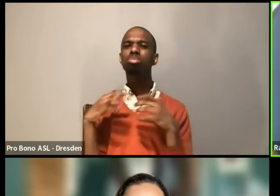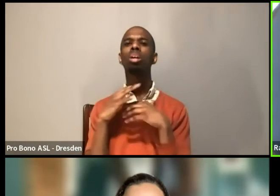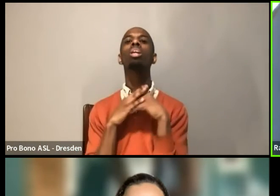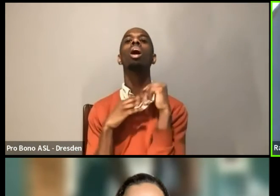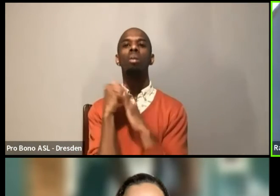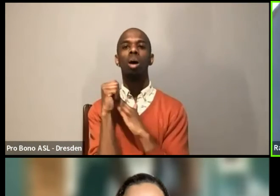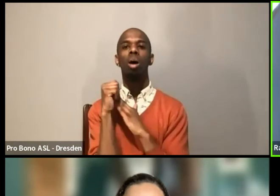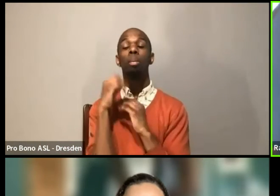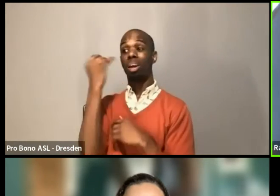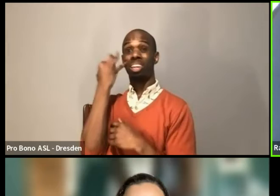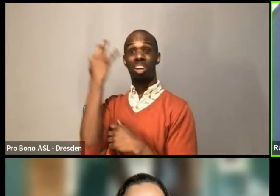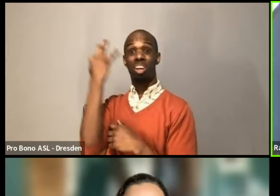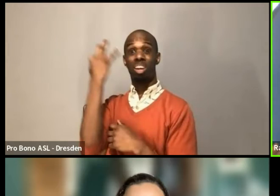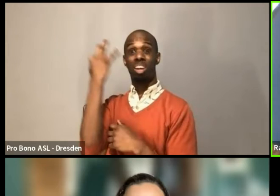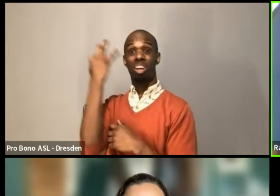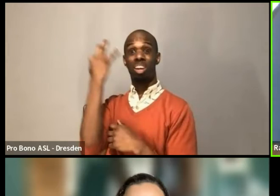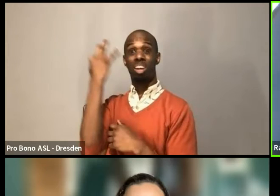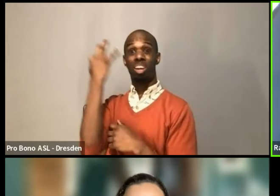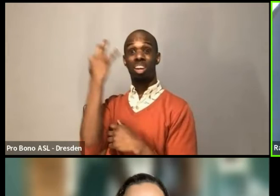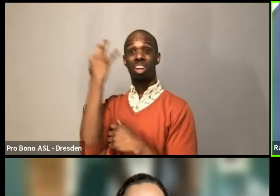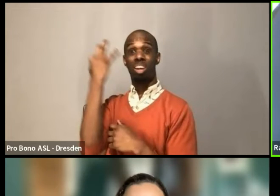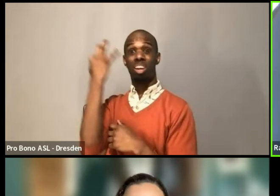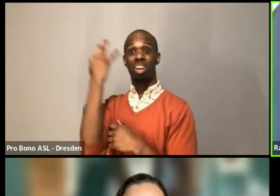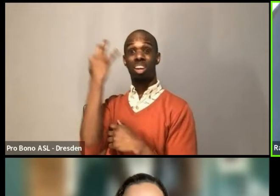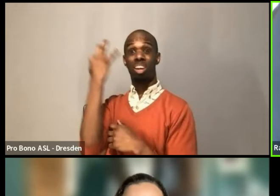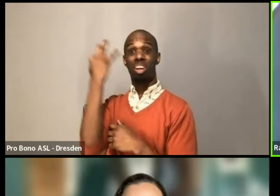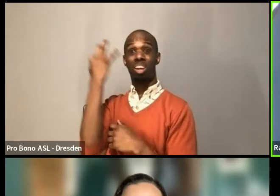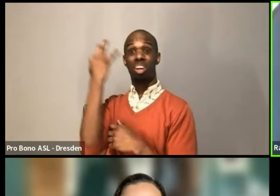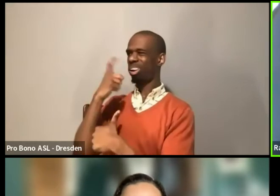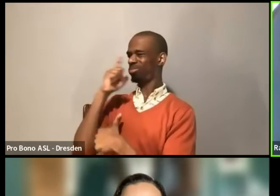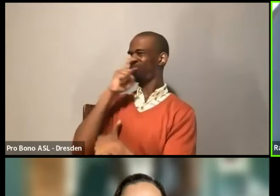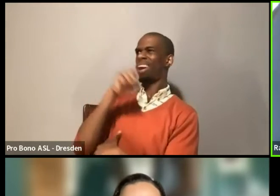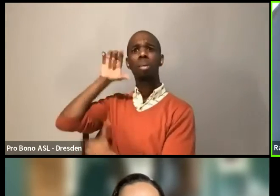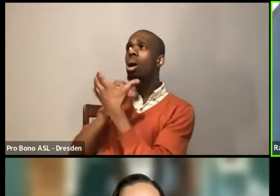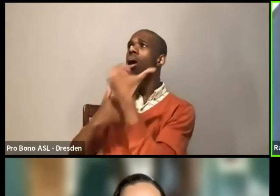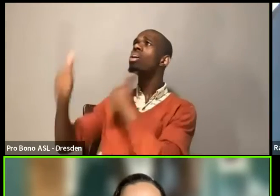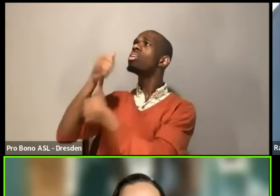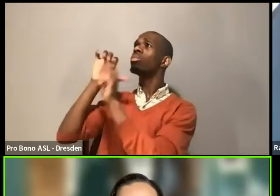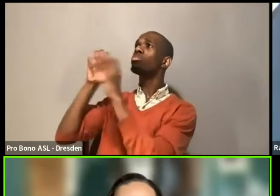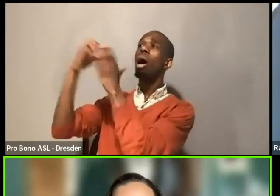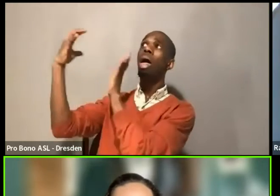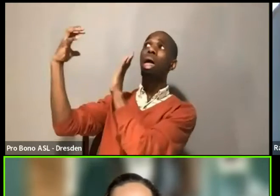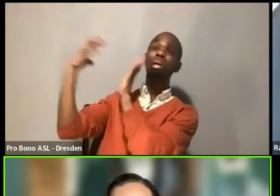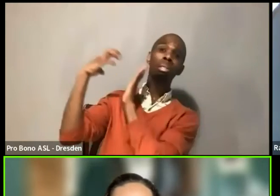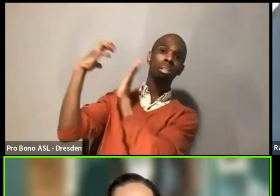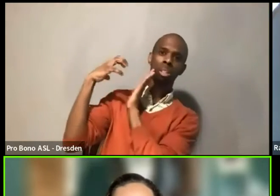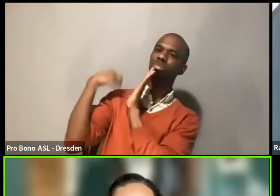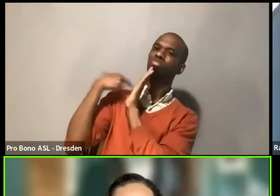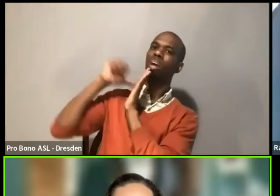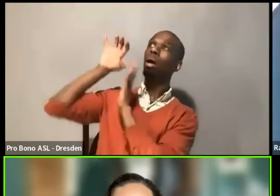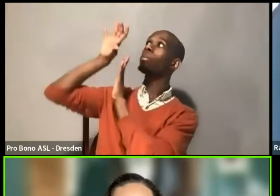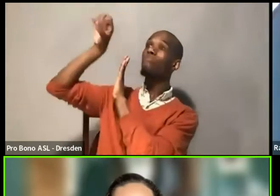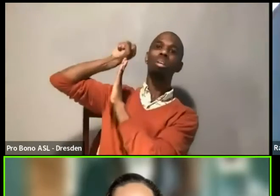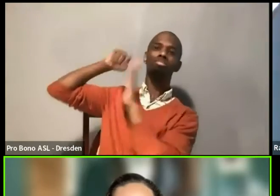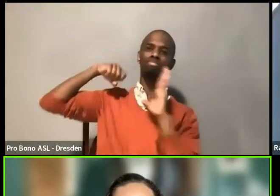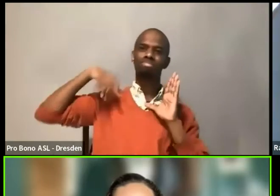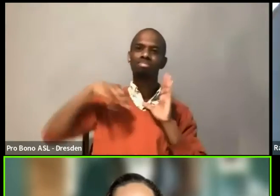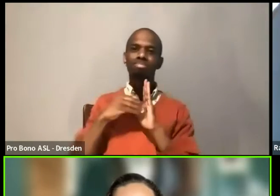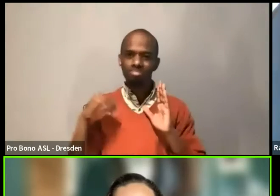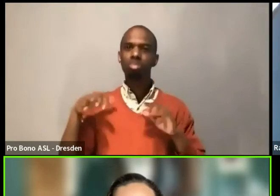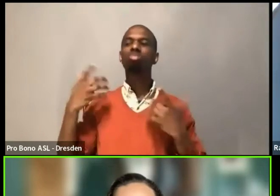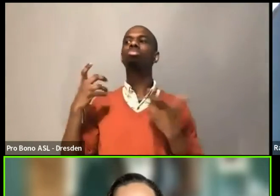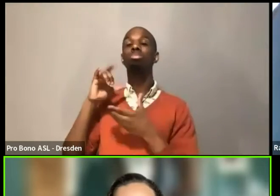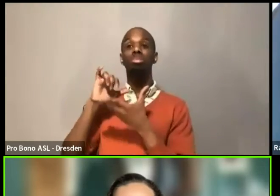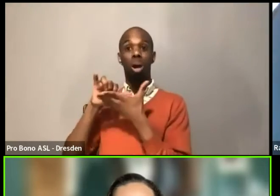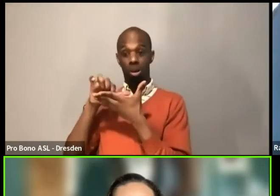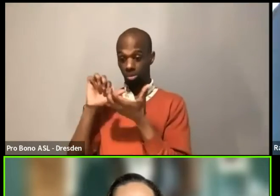the voices with the greatest need. Right. And are we listening? So, suffering. Just also want to uplift a comment that Patrick made a little